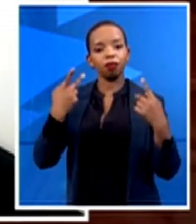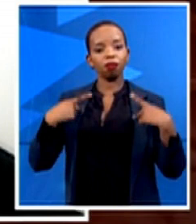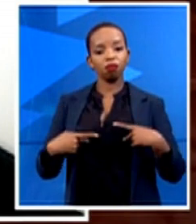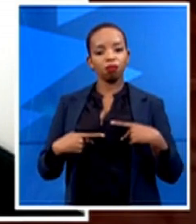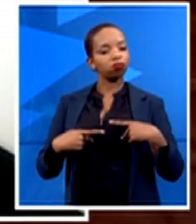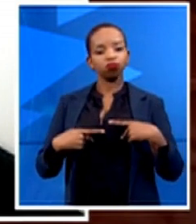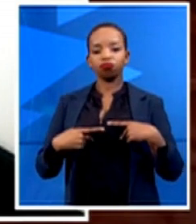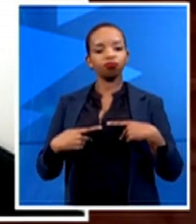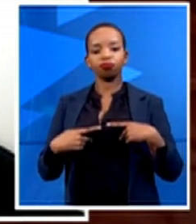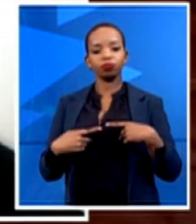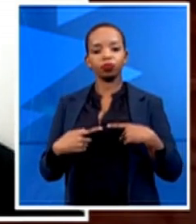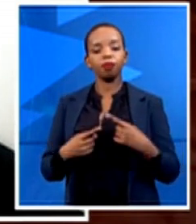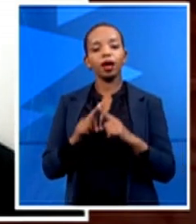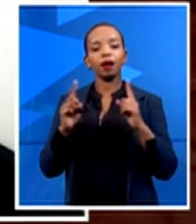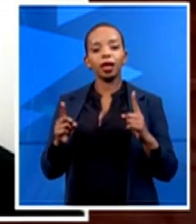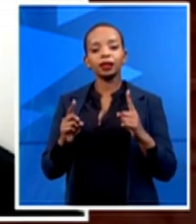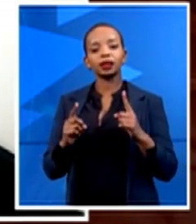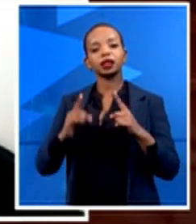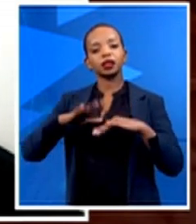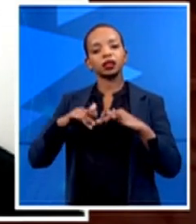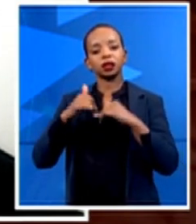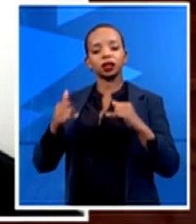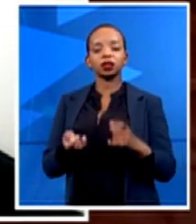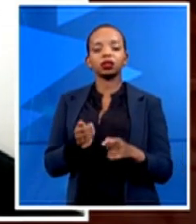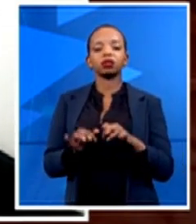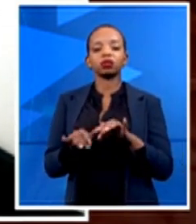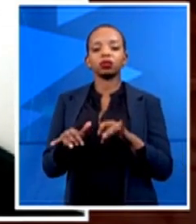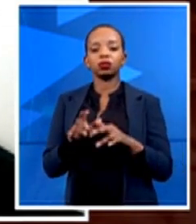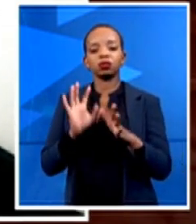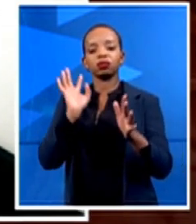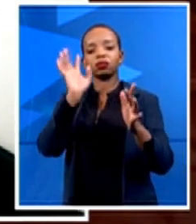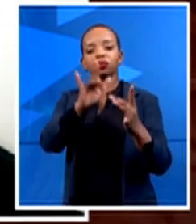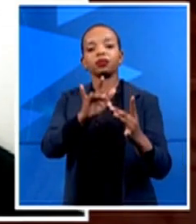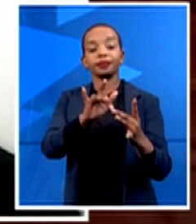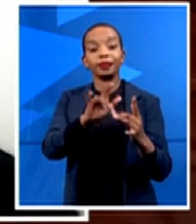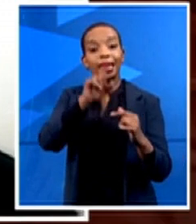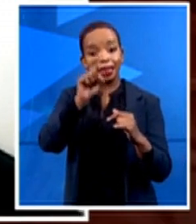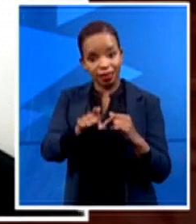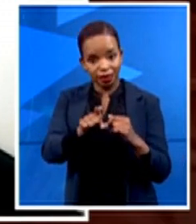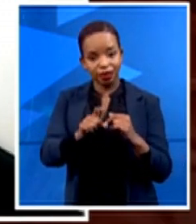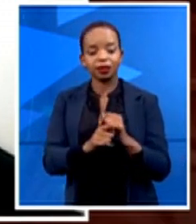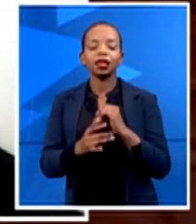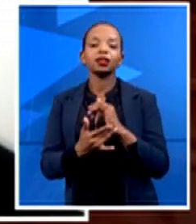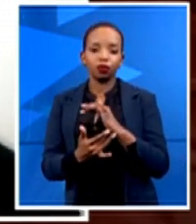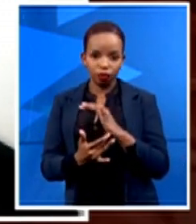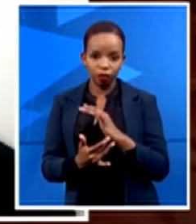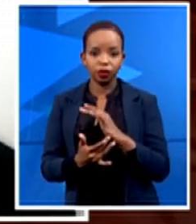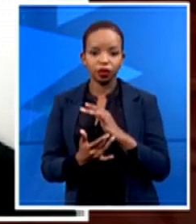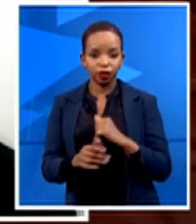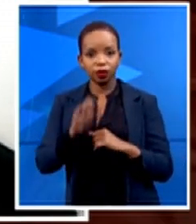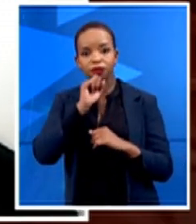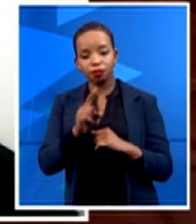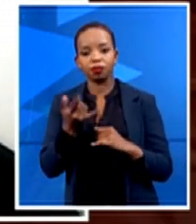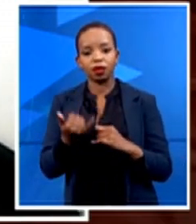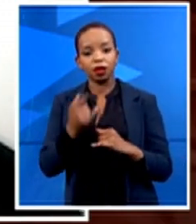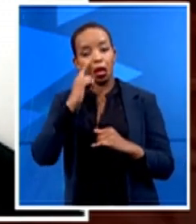space on a daily basis. Now, that kind of technology presents opportunities for us to train our